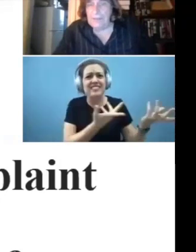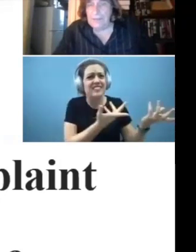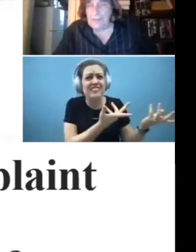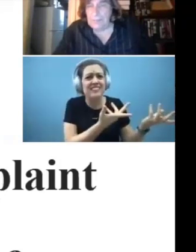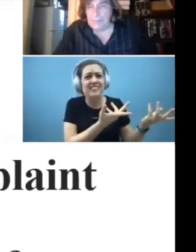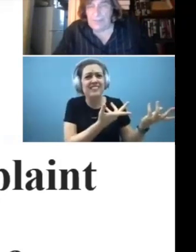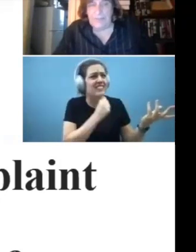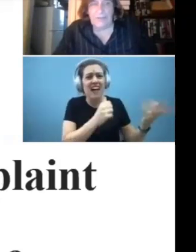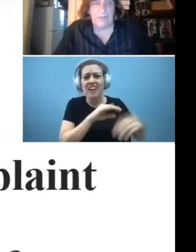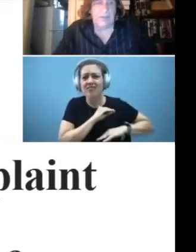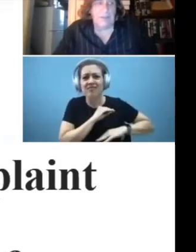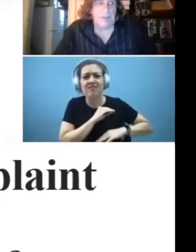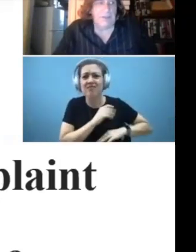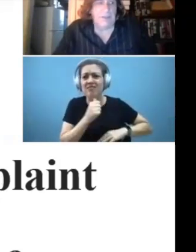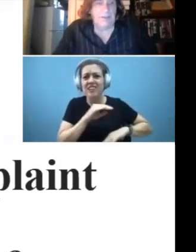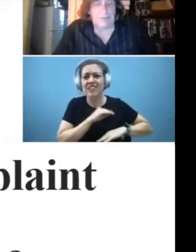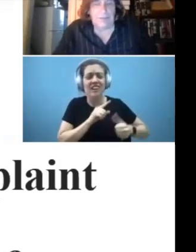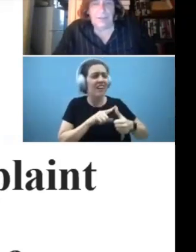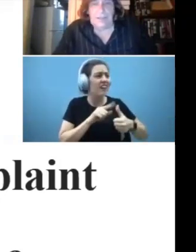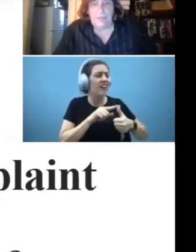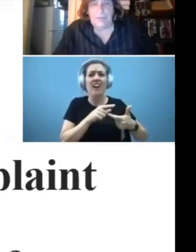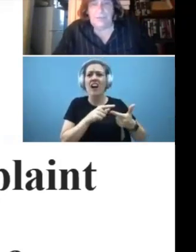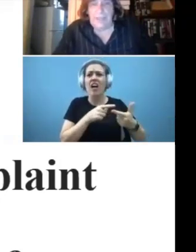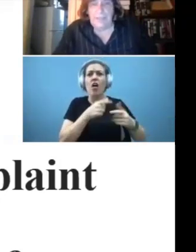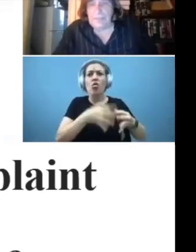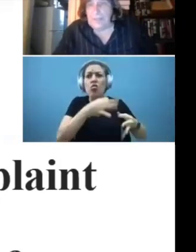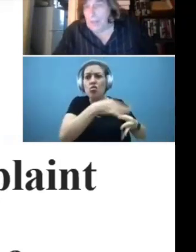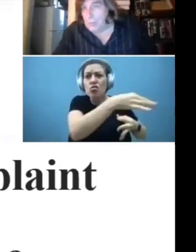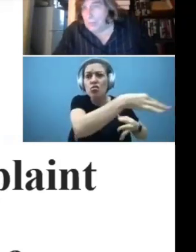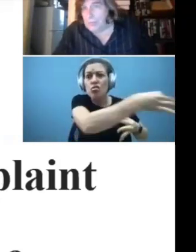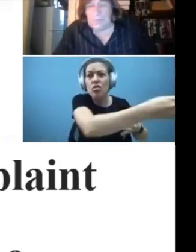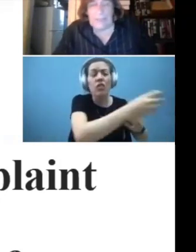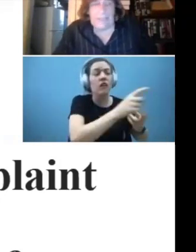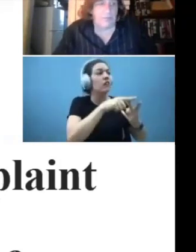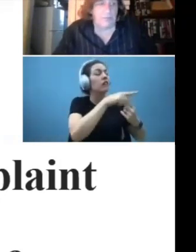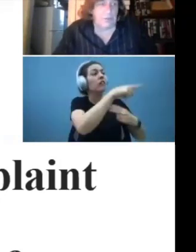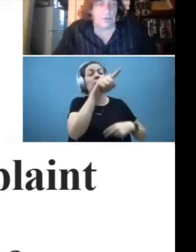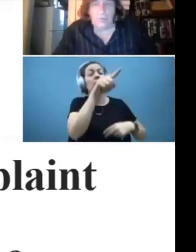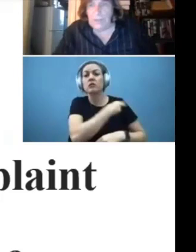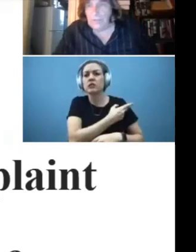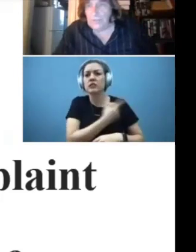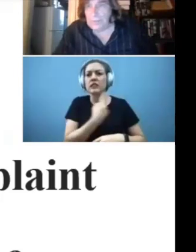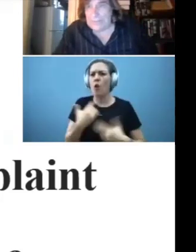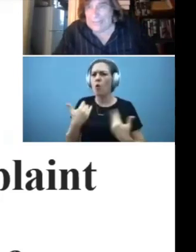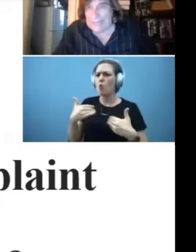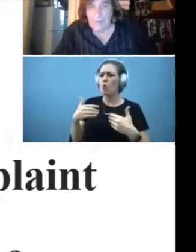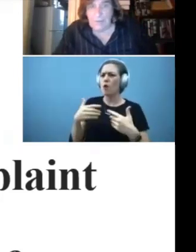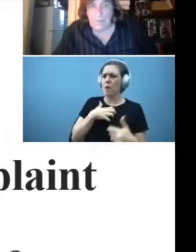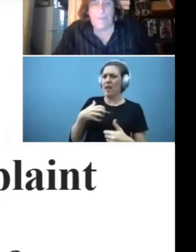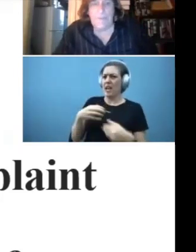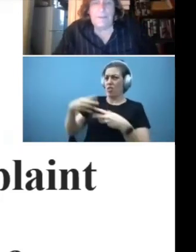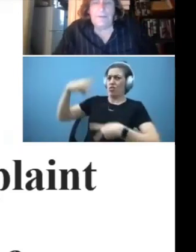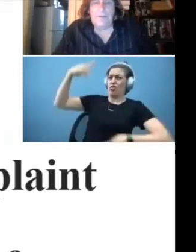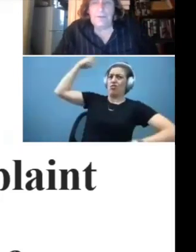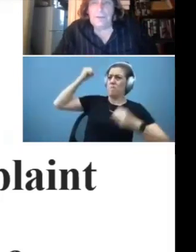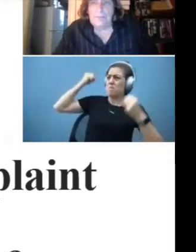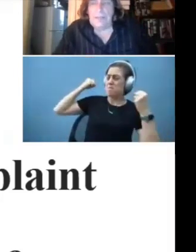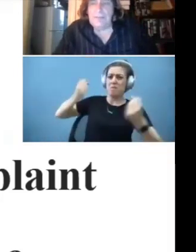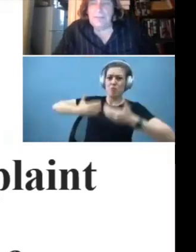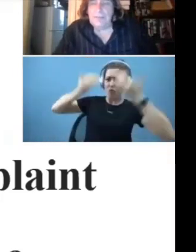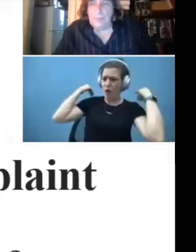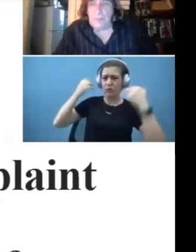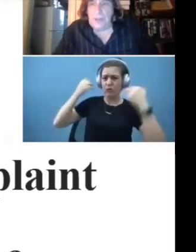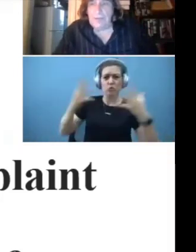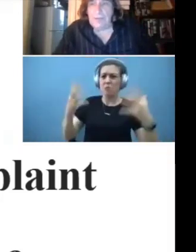handled in a timely fashion. The facilities were saying that the number of complaints were too much for them to handle. So the